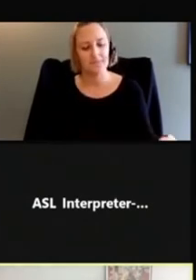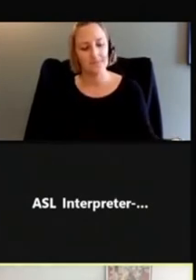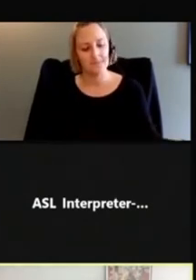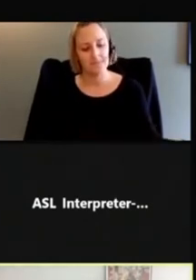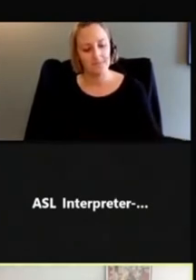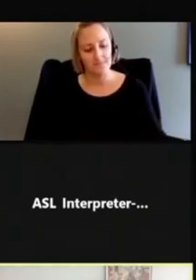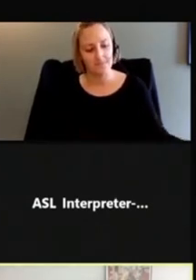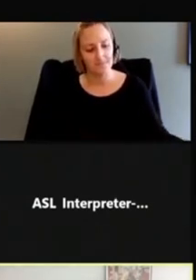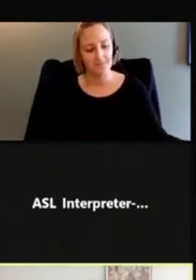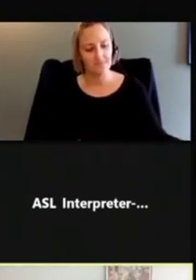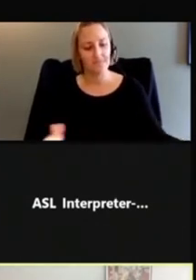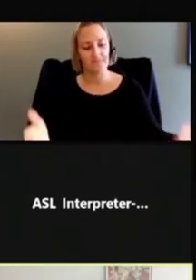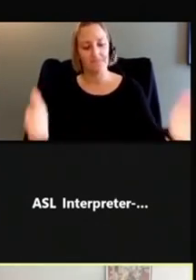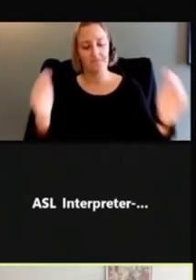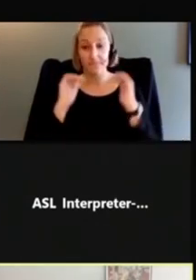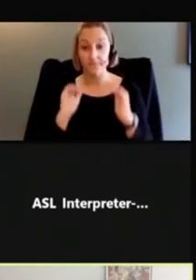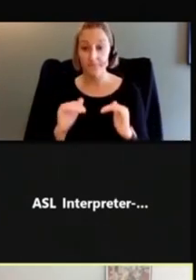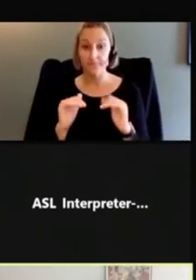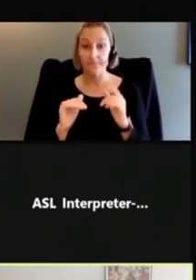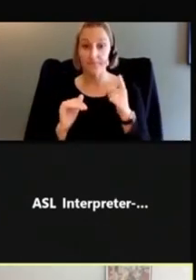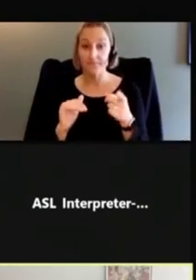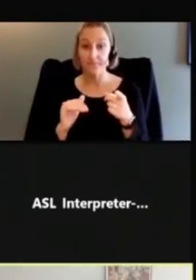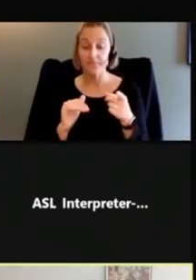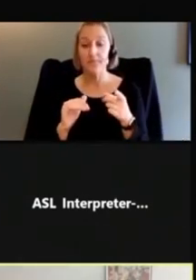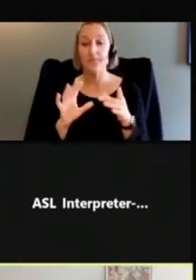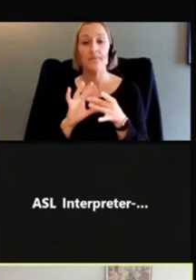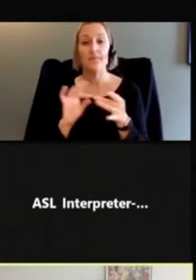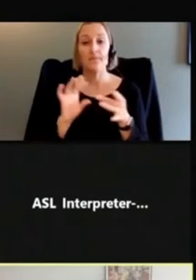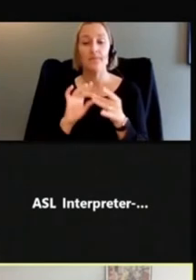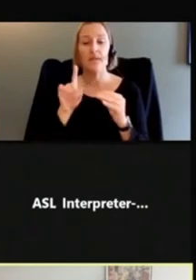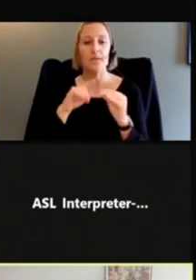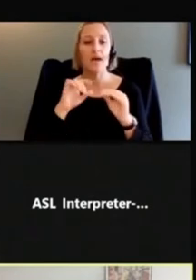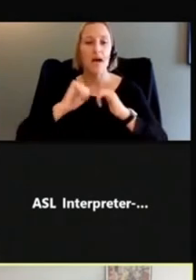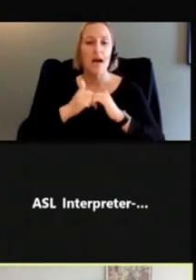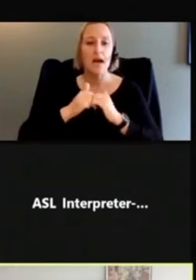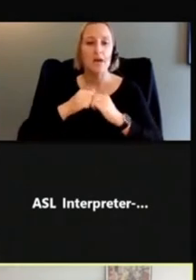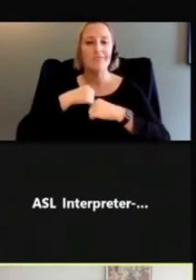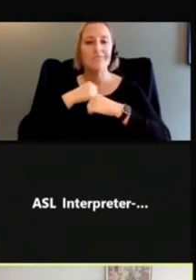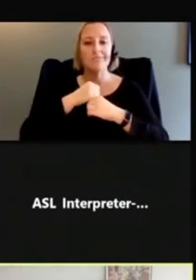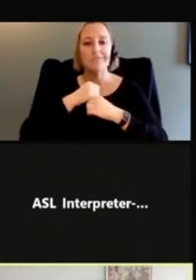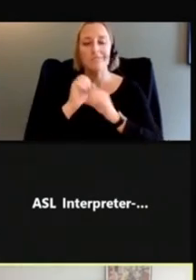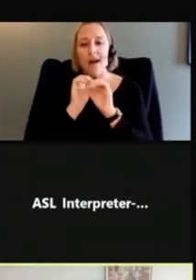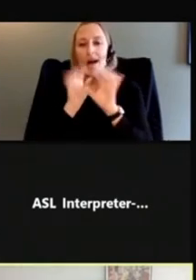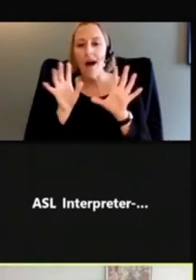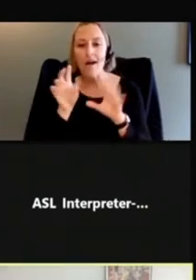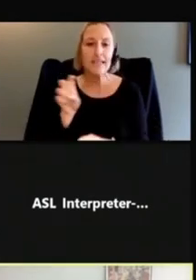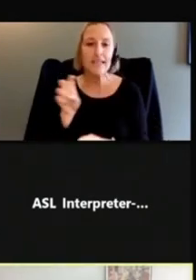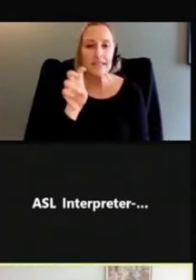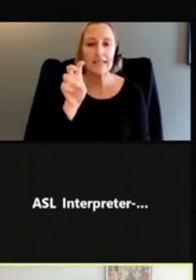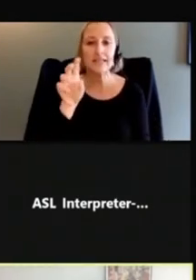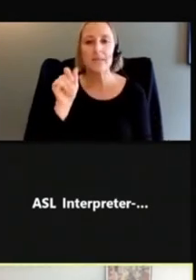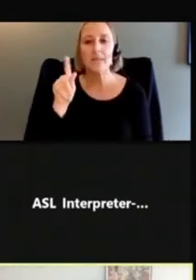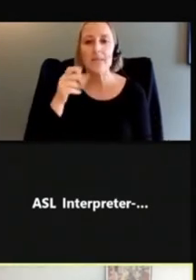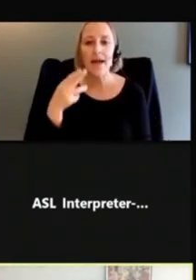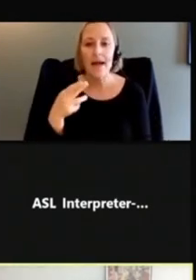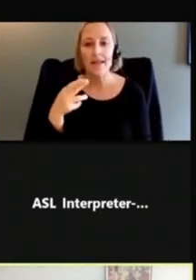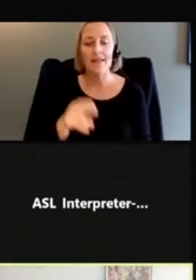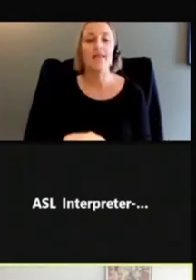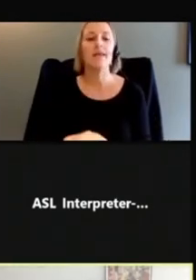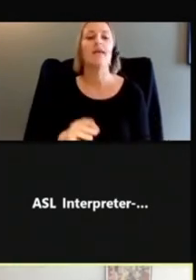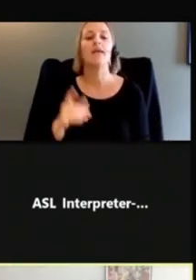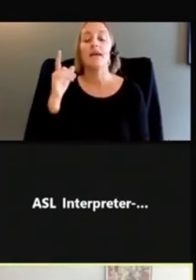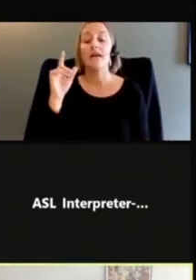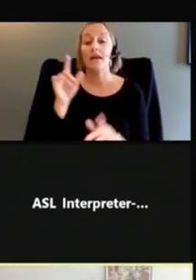So this next step is about creating an obvious path for the eye to follow. So as with the handwashing example,